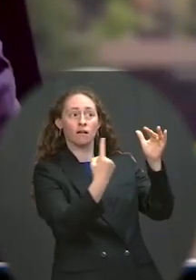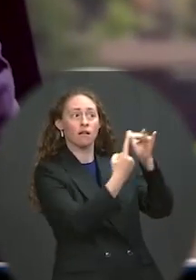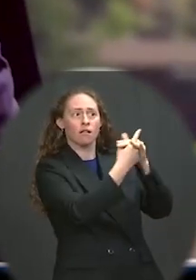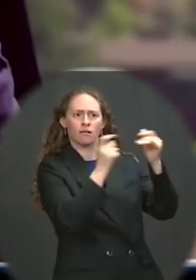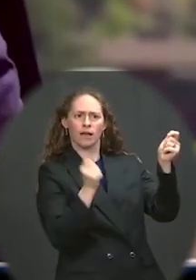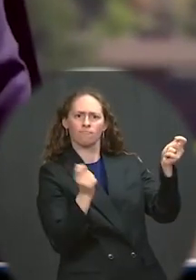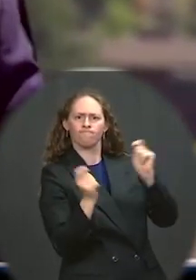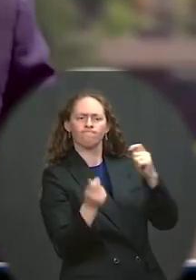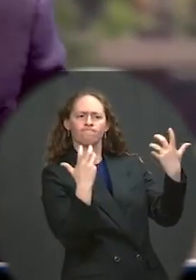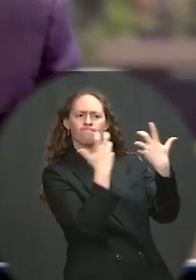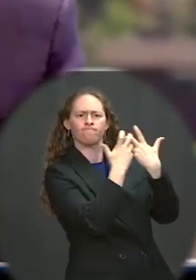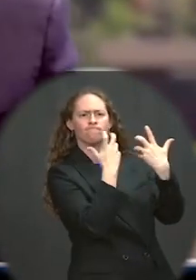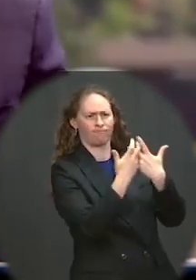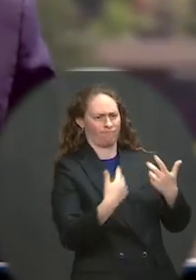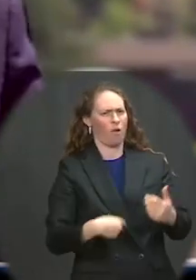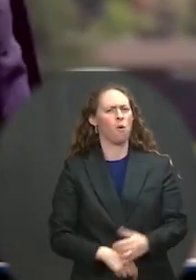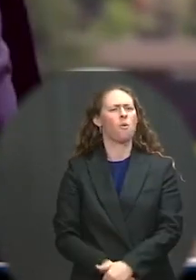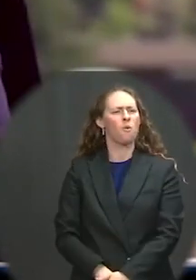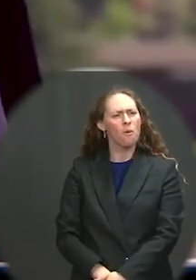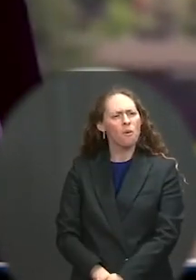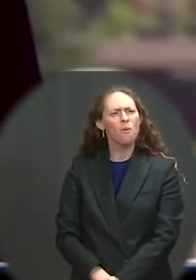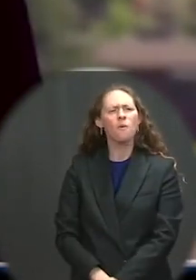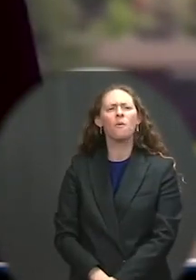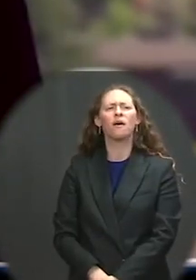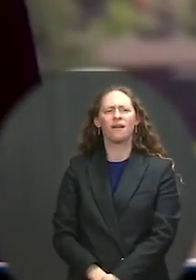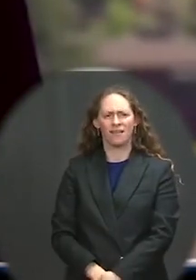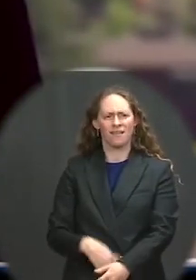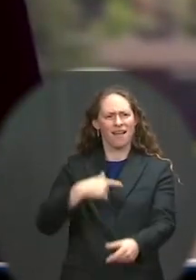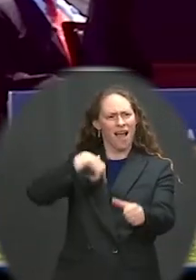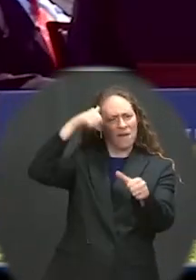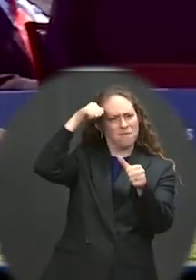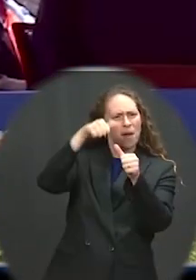First-class Eric Schultz, this is your father's Coast Guard.